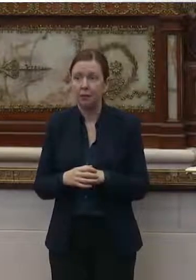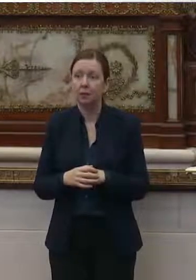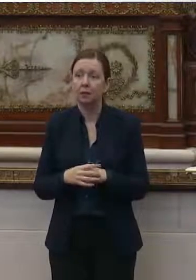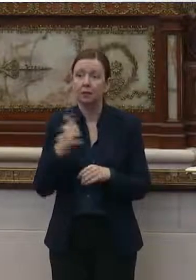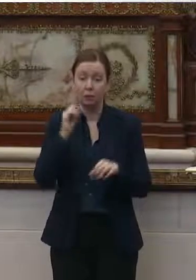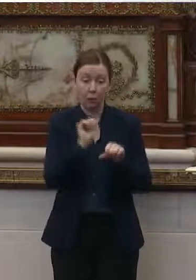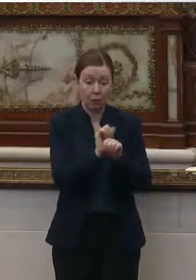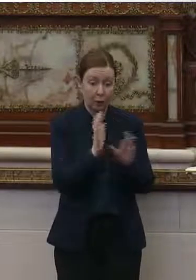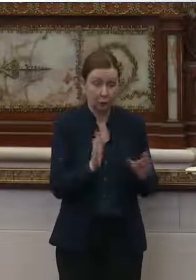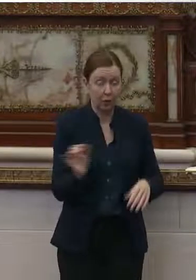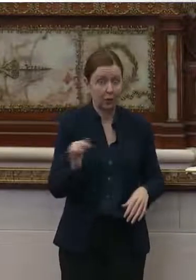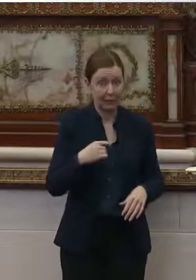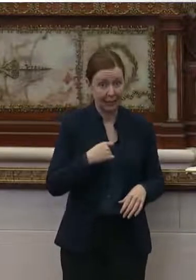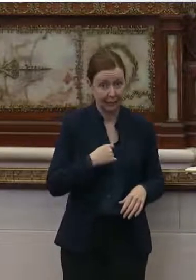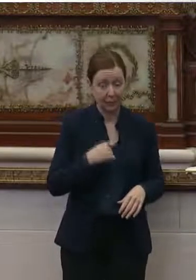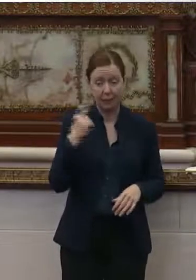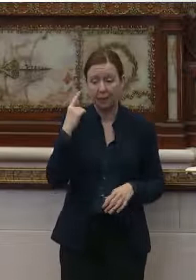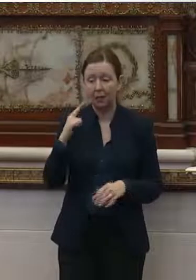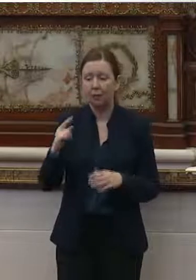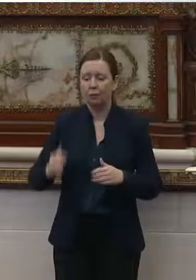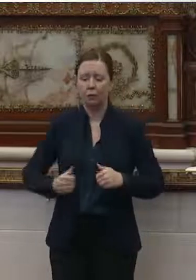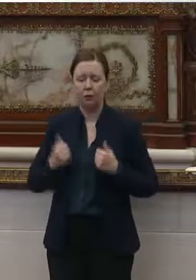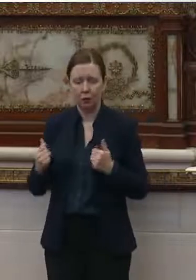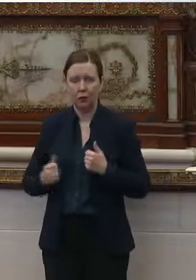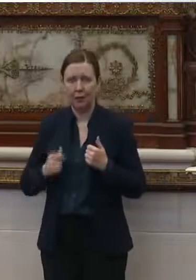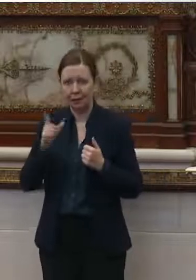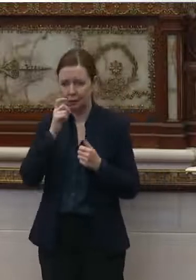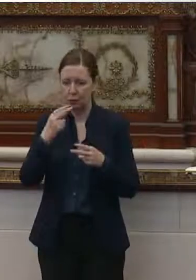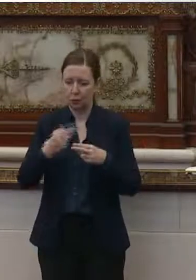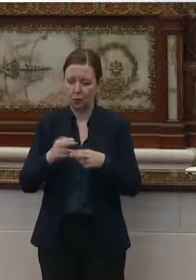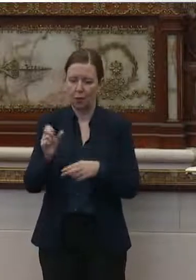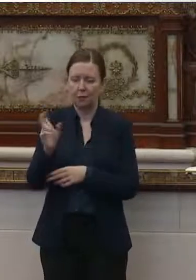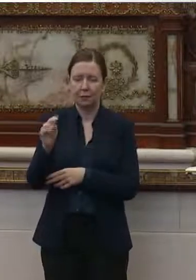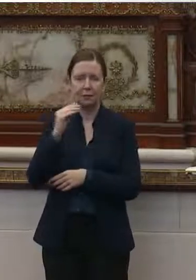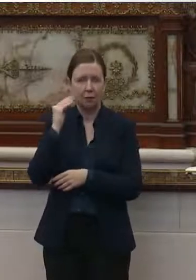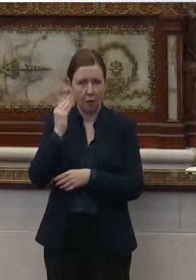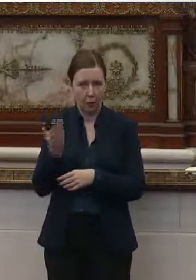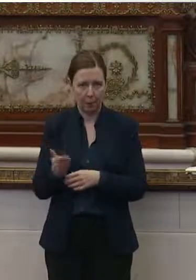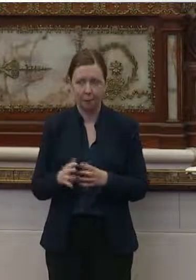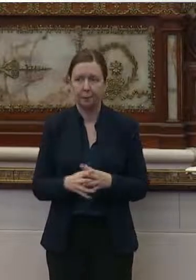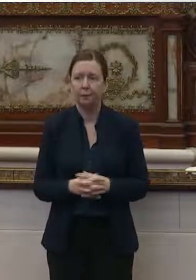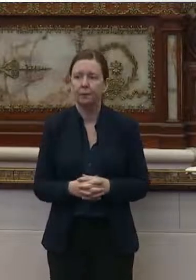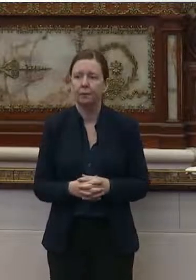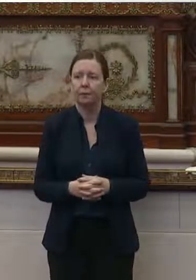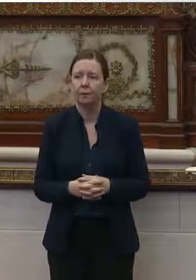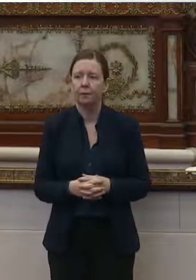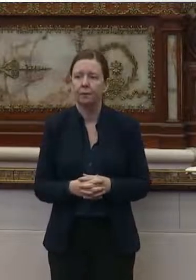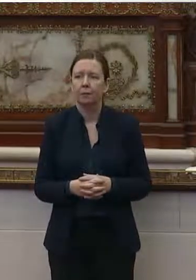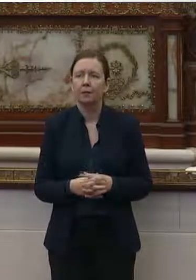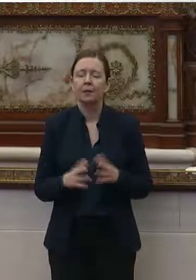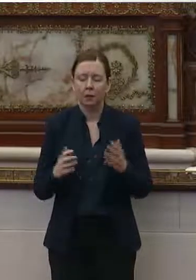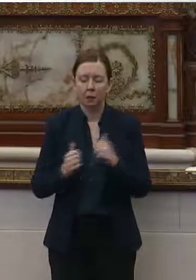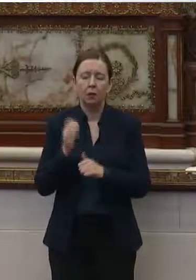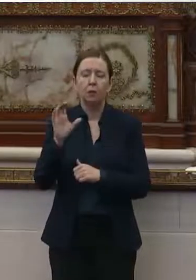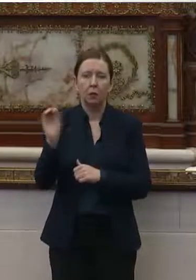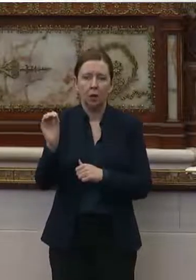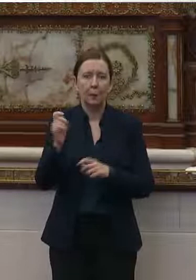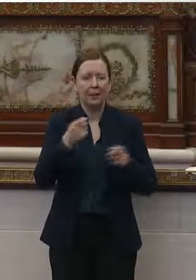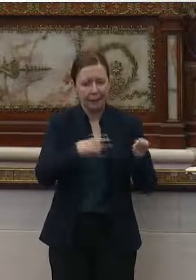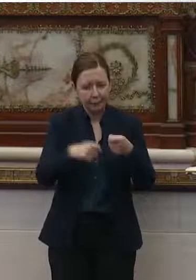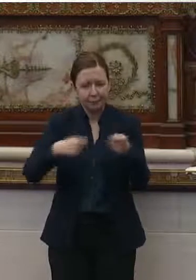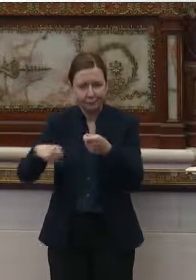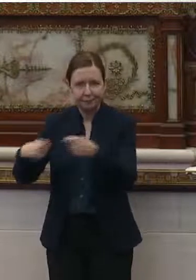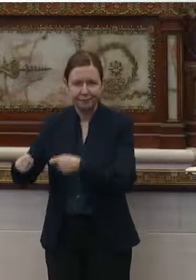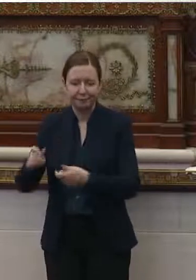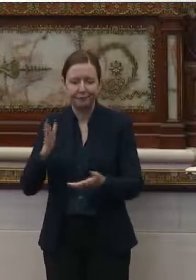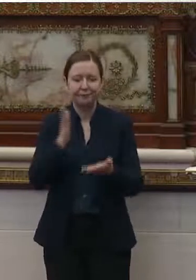workers like me before the residents who call Somerton home. Each new company that came and caused